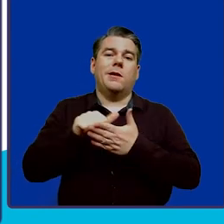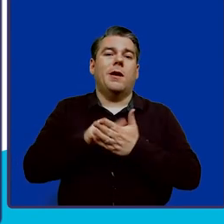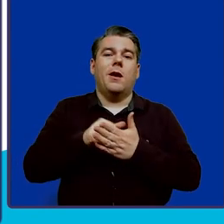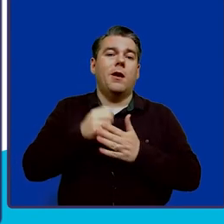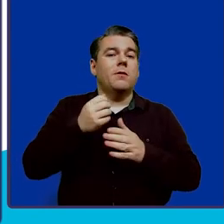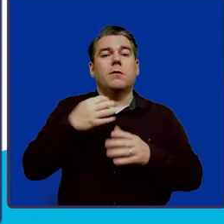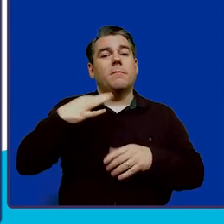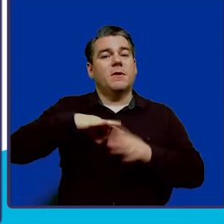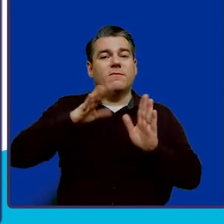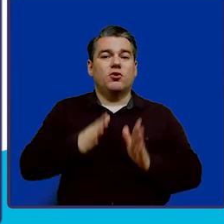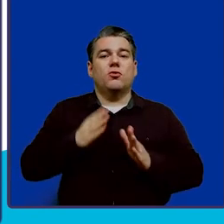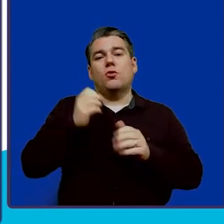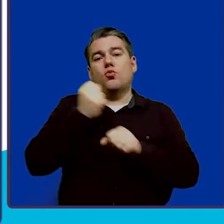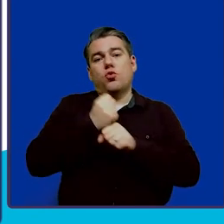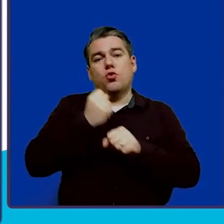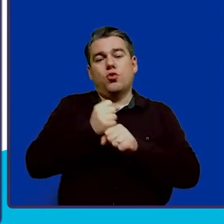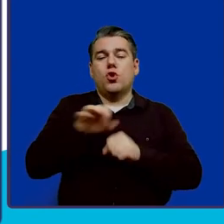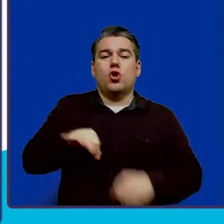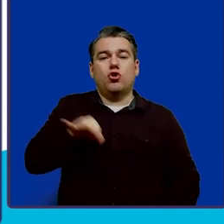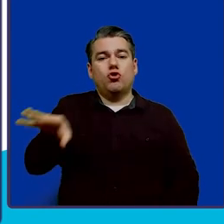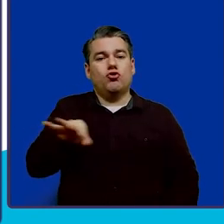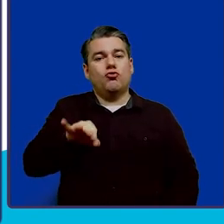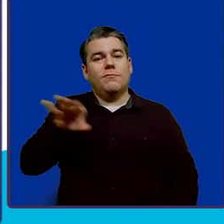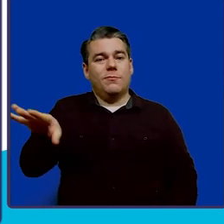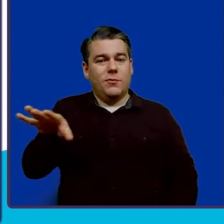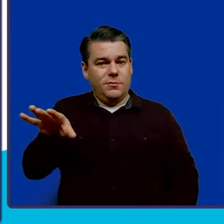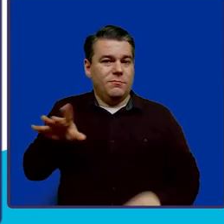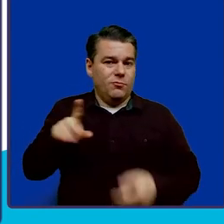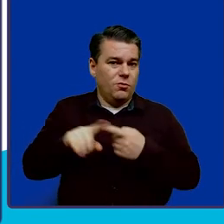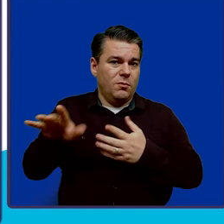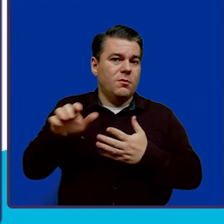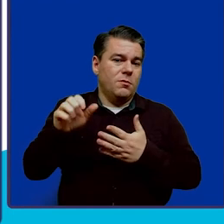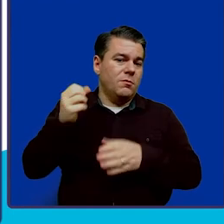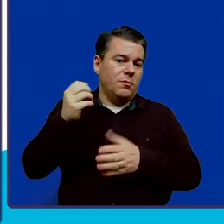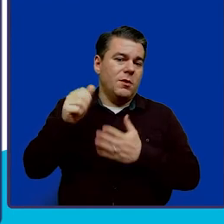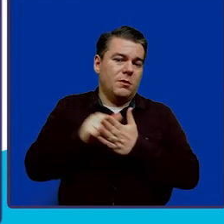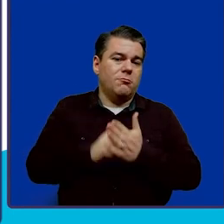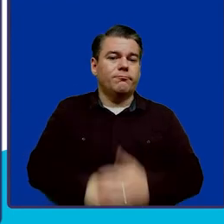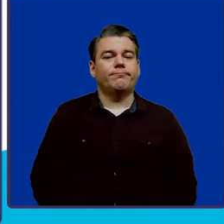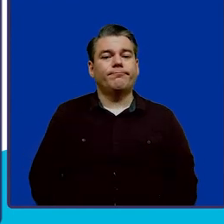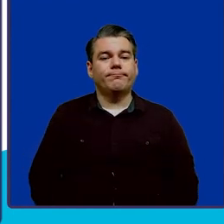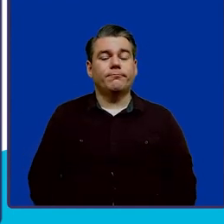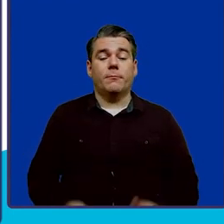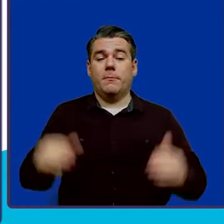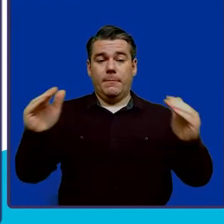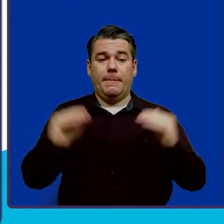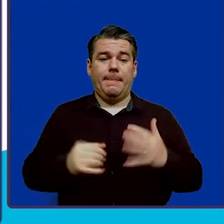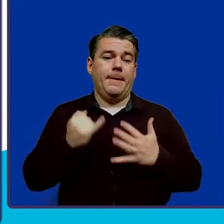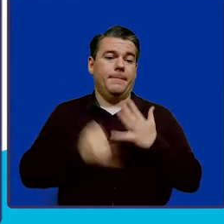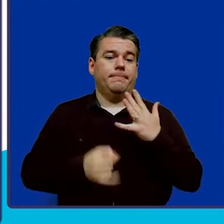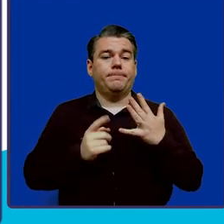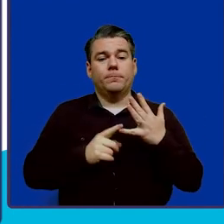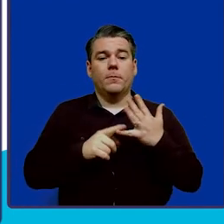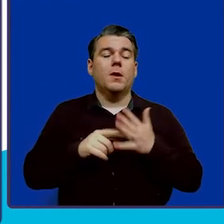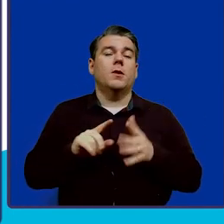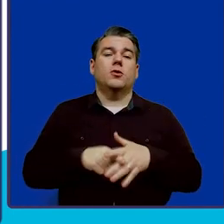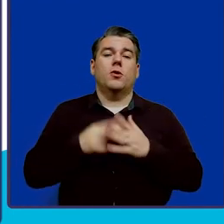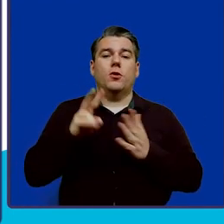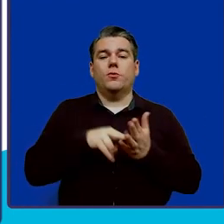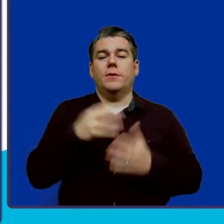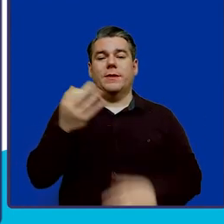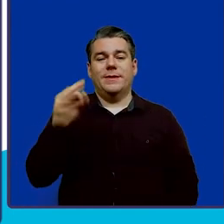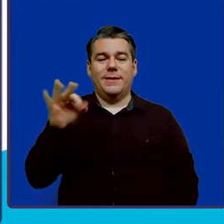working and they are contributing their employment earnings to the account. Also, effective 2019,